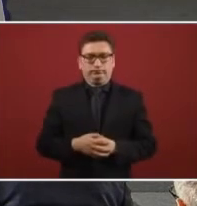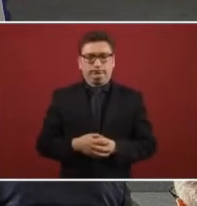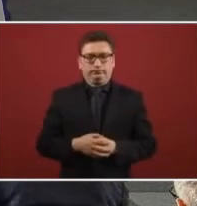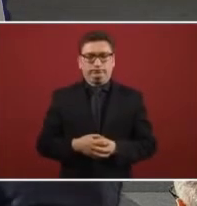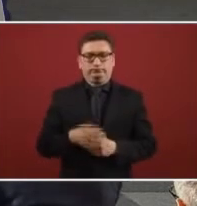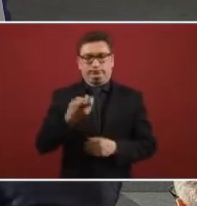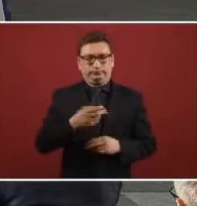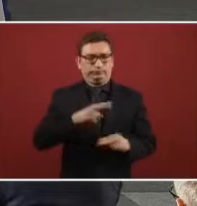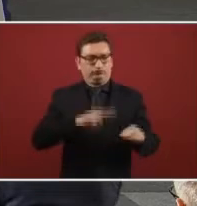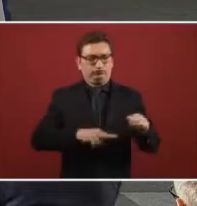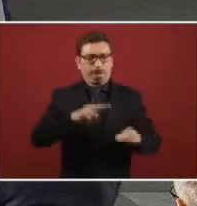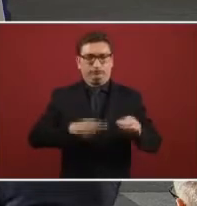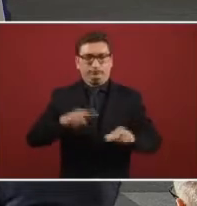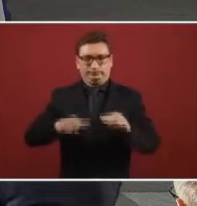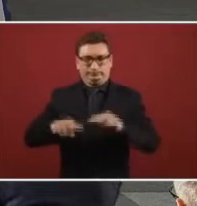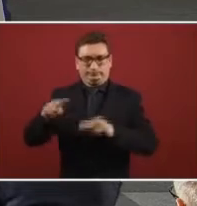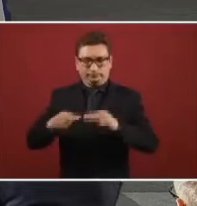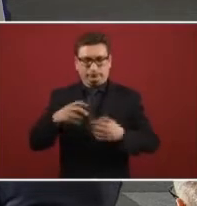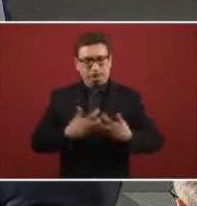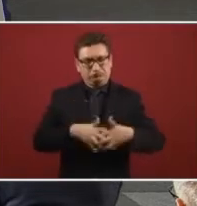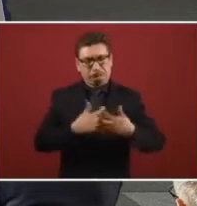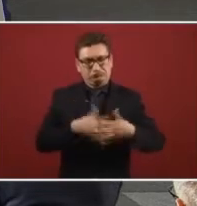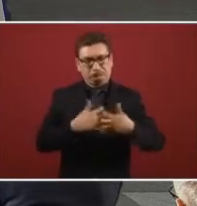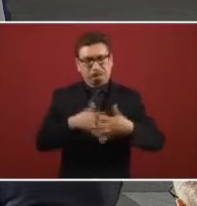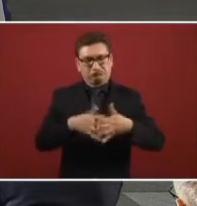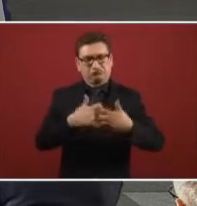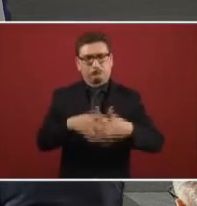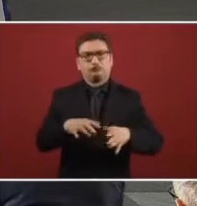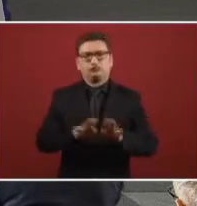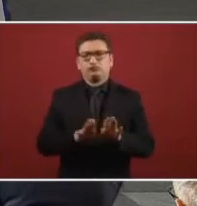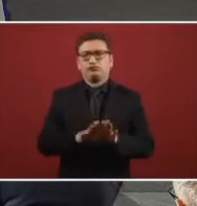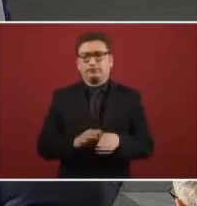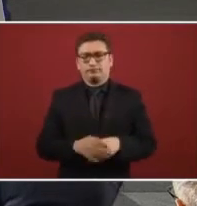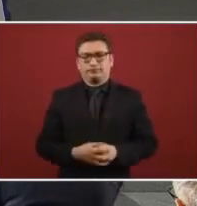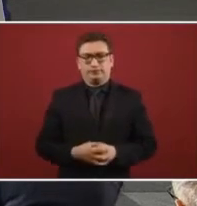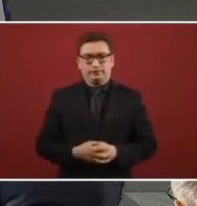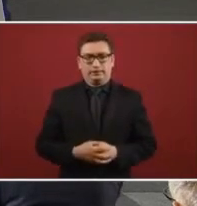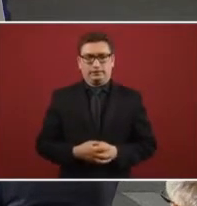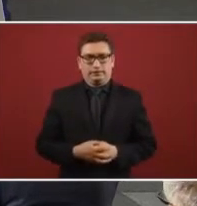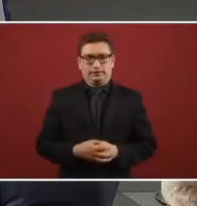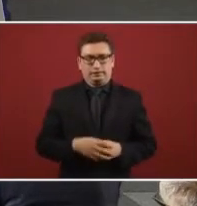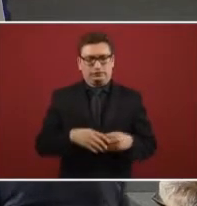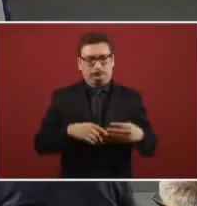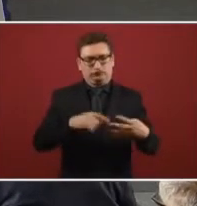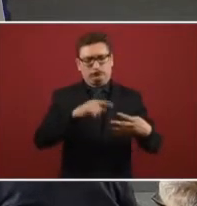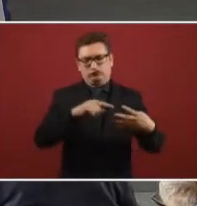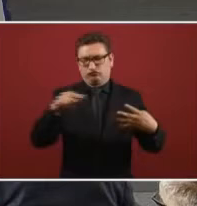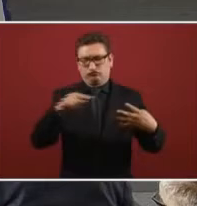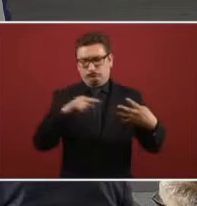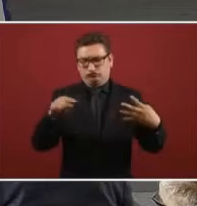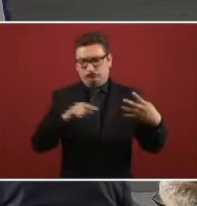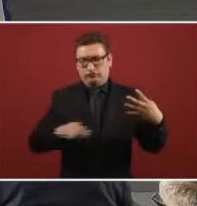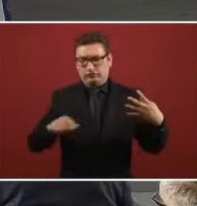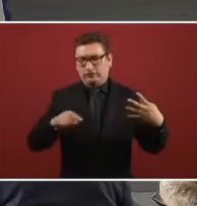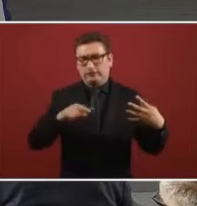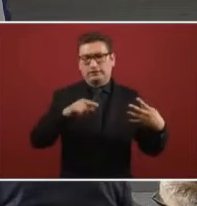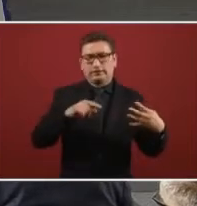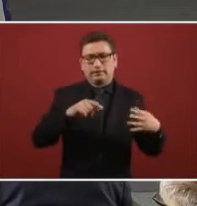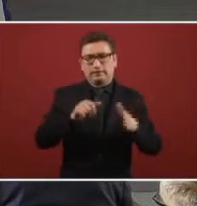one so they kind of work with each other to process to not allow any decline